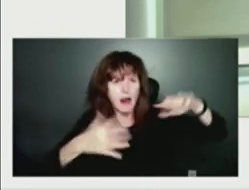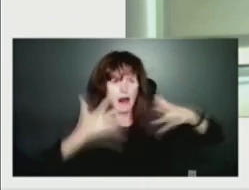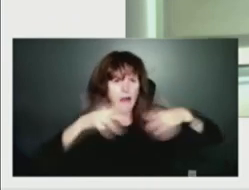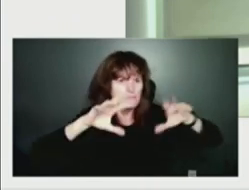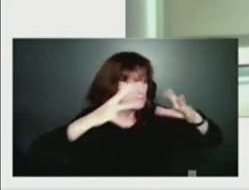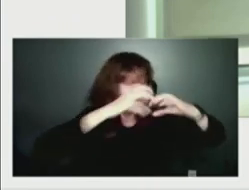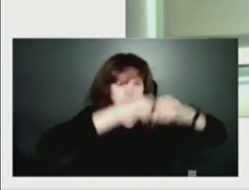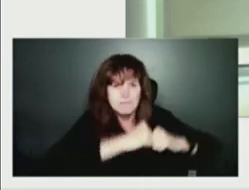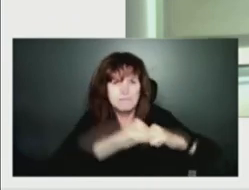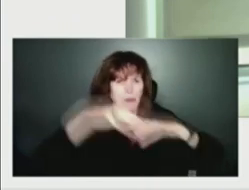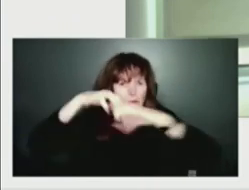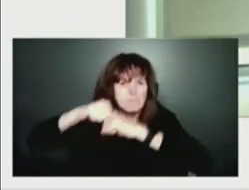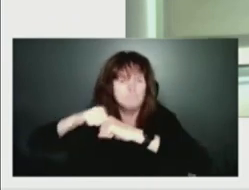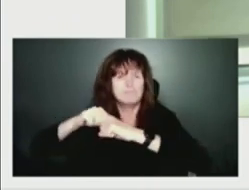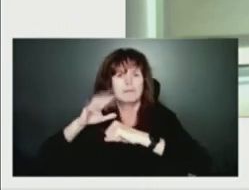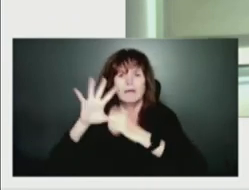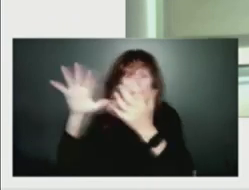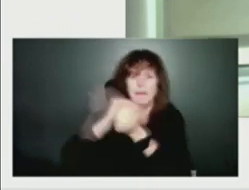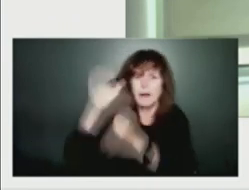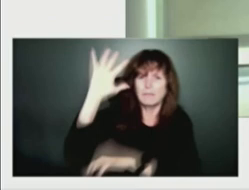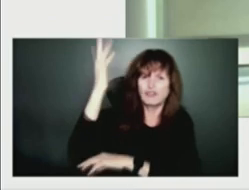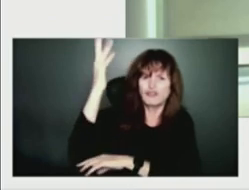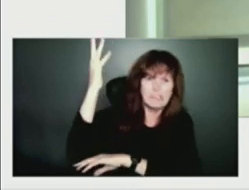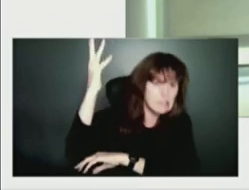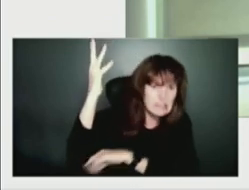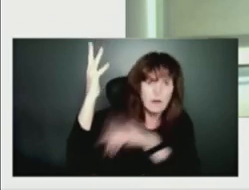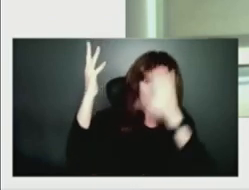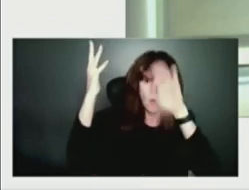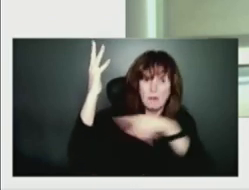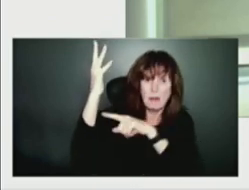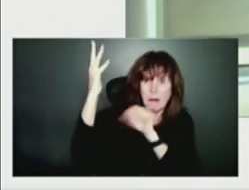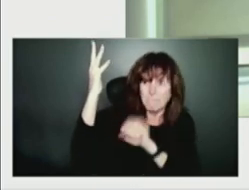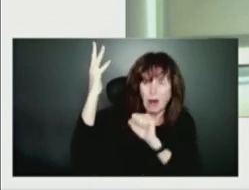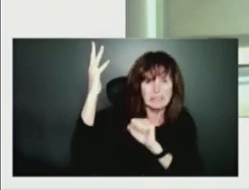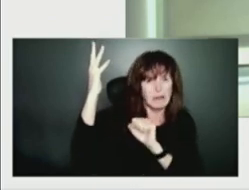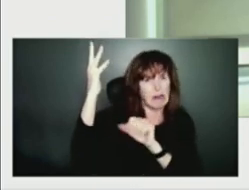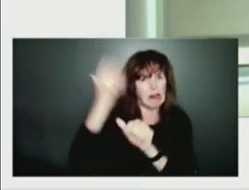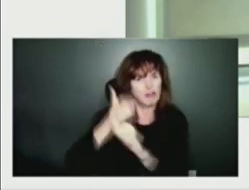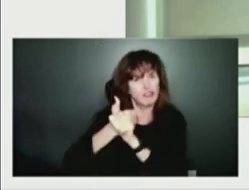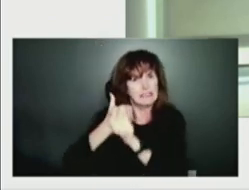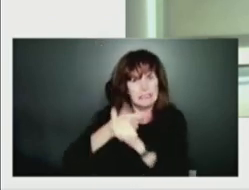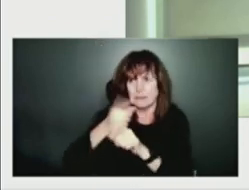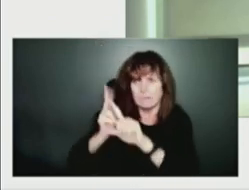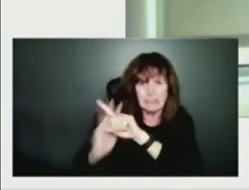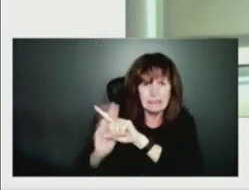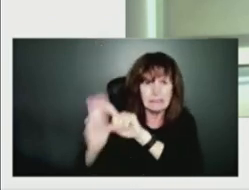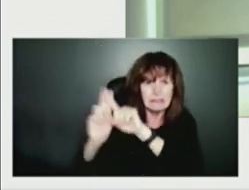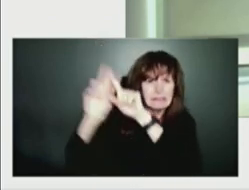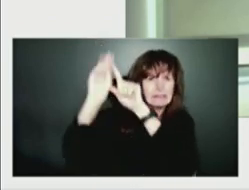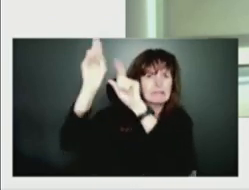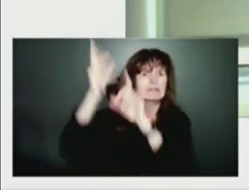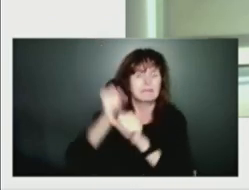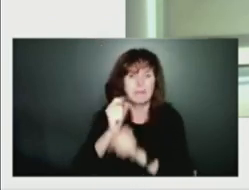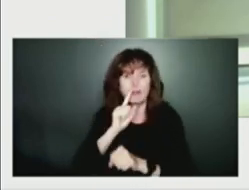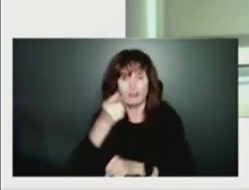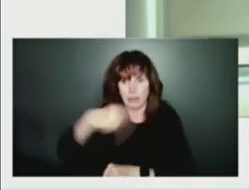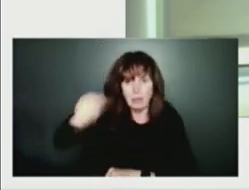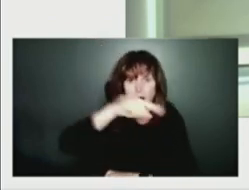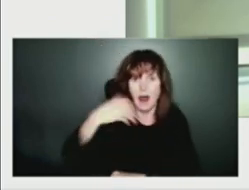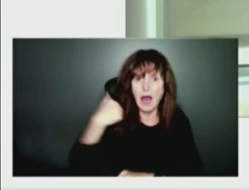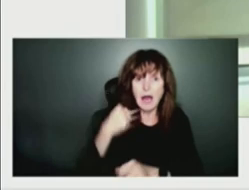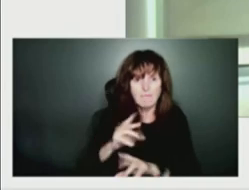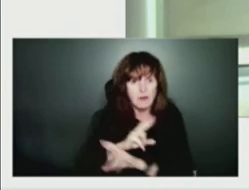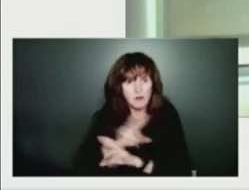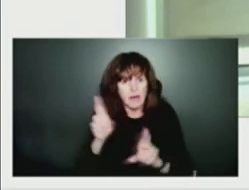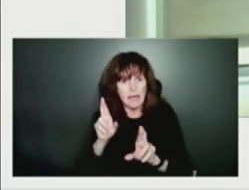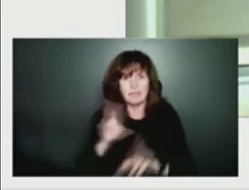you know, damaged trees or limbs, and just making sure everyone has their 72-hour emergency kit ready. And obviously charging cell phones